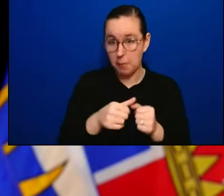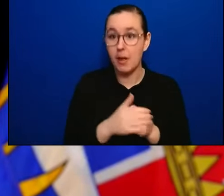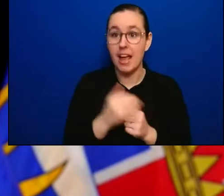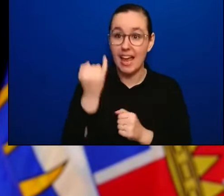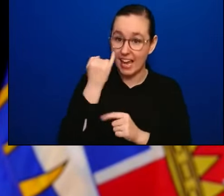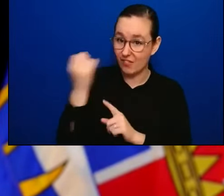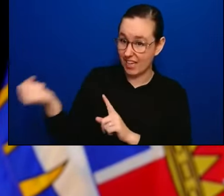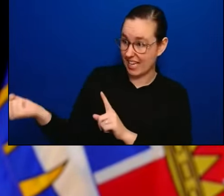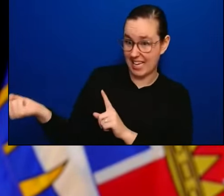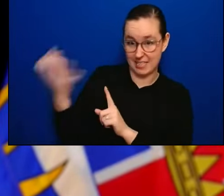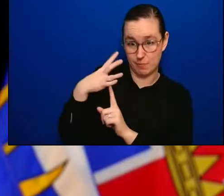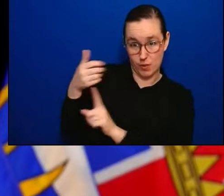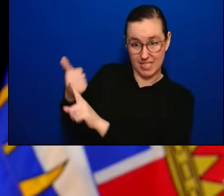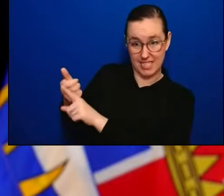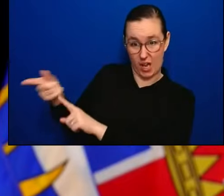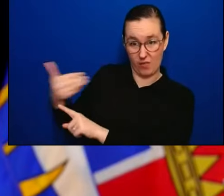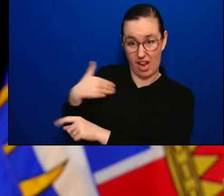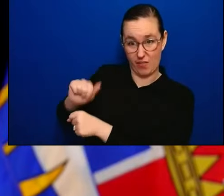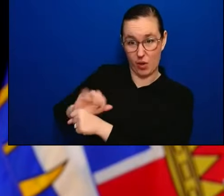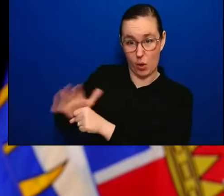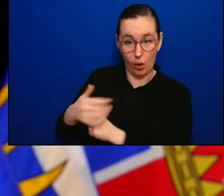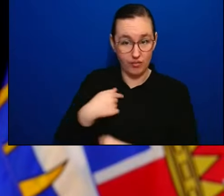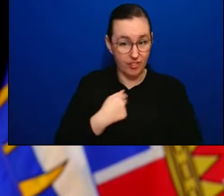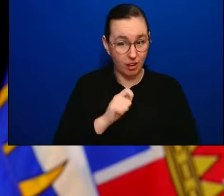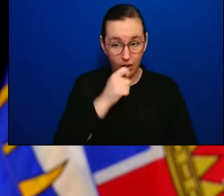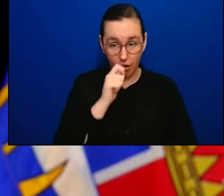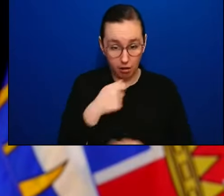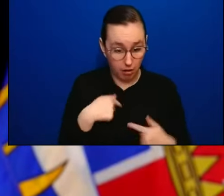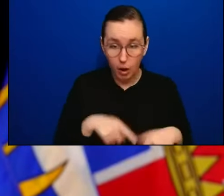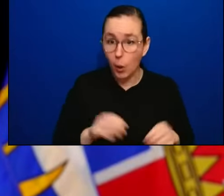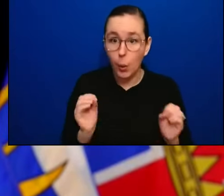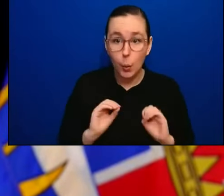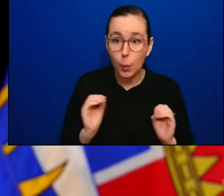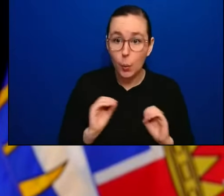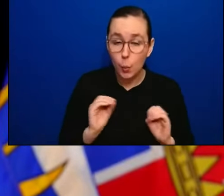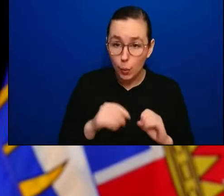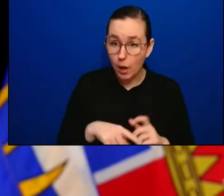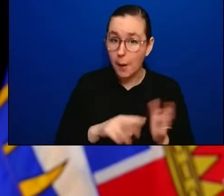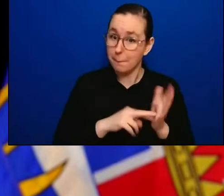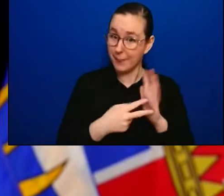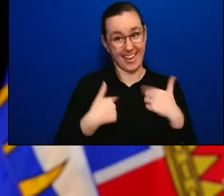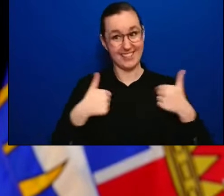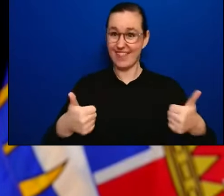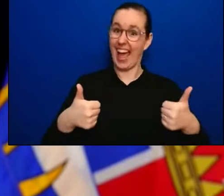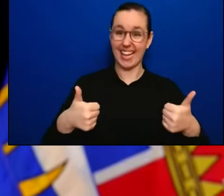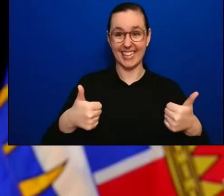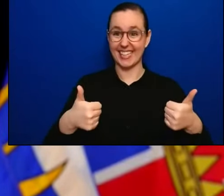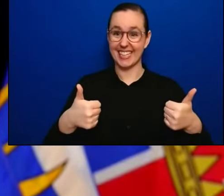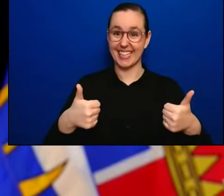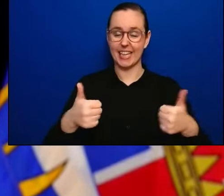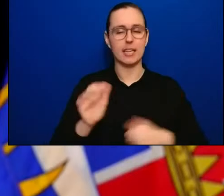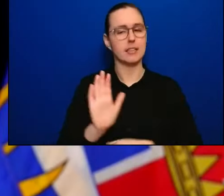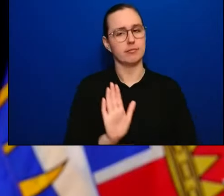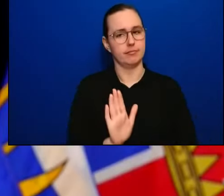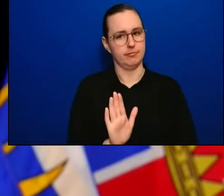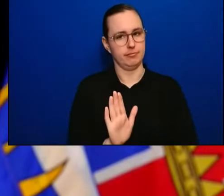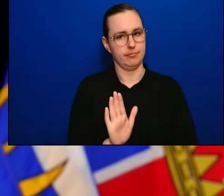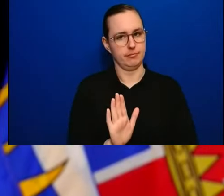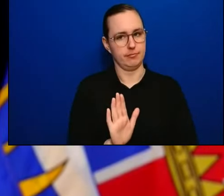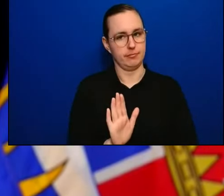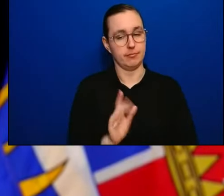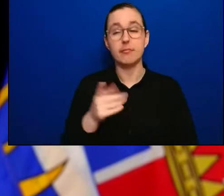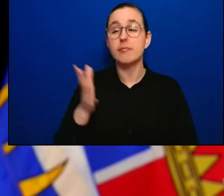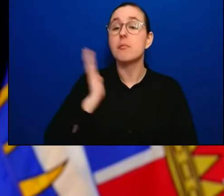the rapid test doesn't really tell you anything. So again, it goes back to what I talk about, it's a red light, not a green light. So again,